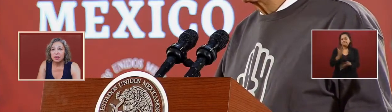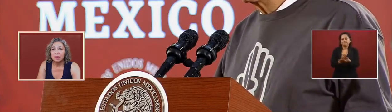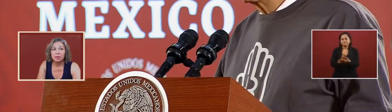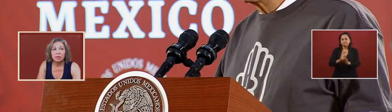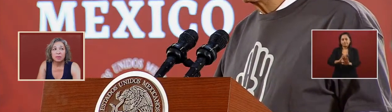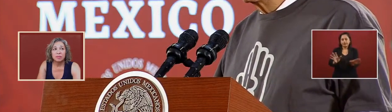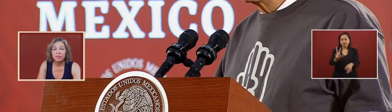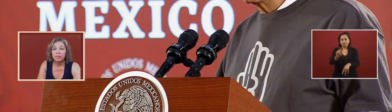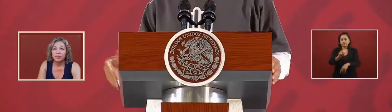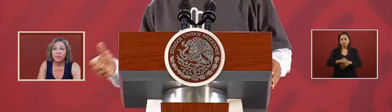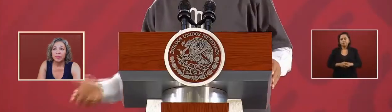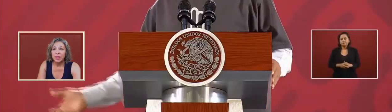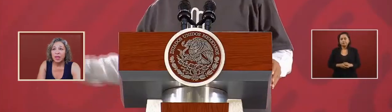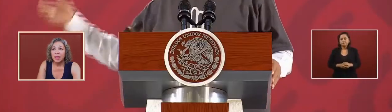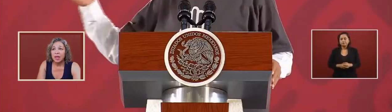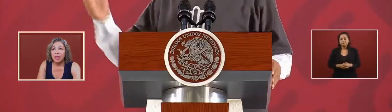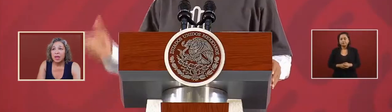mexico